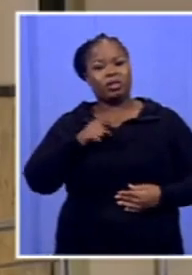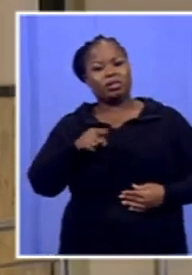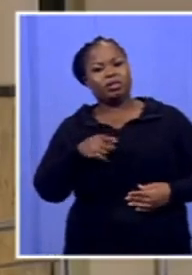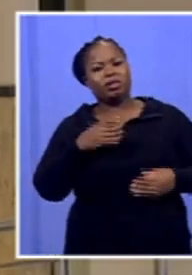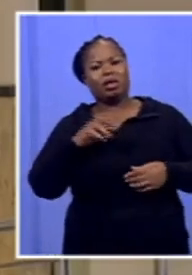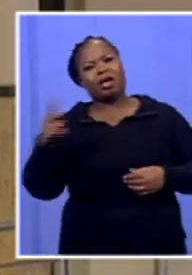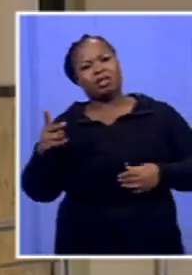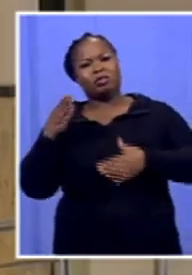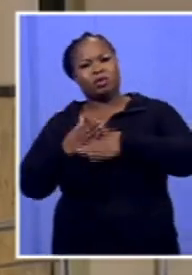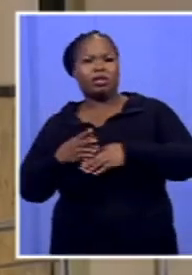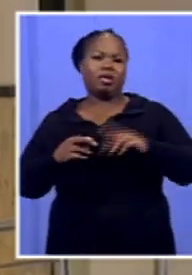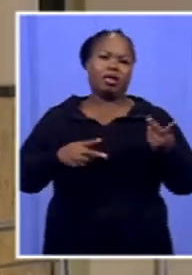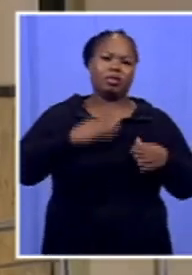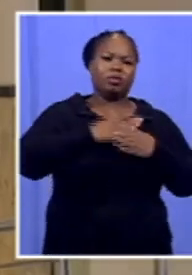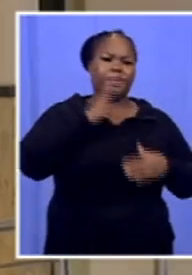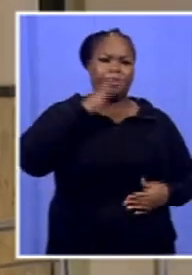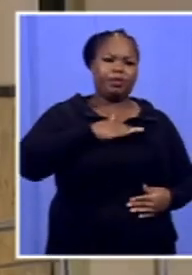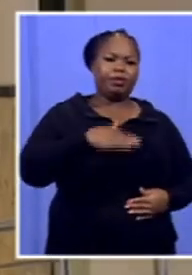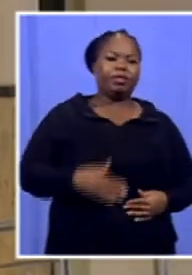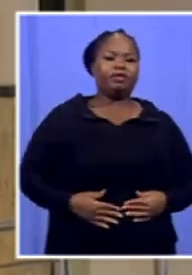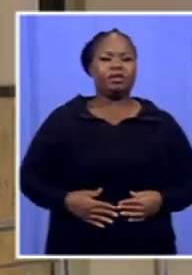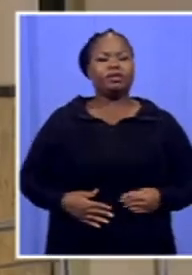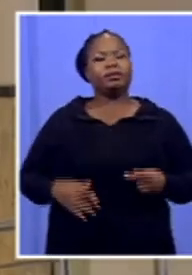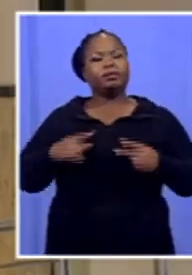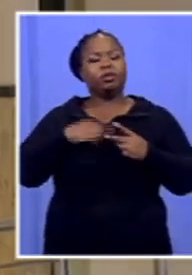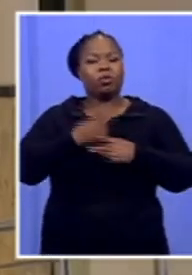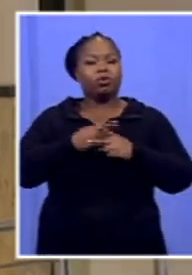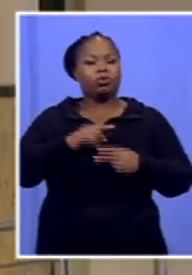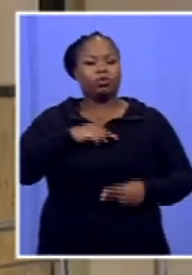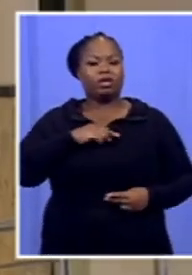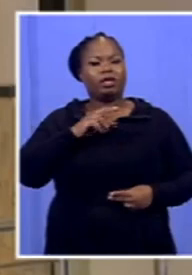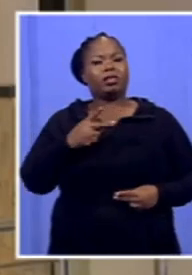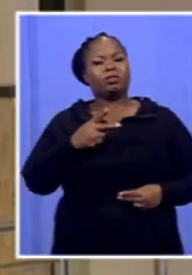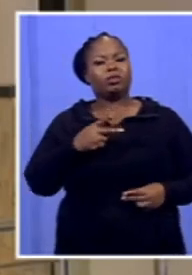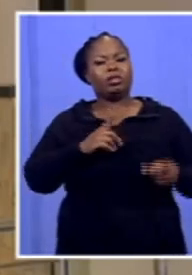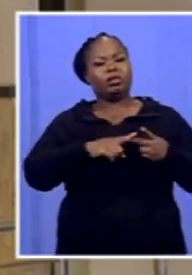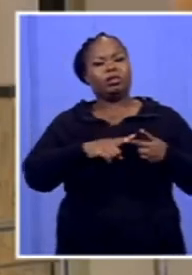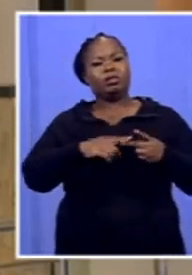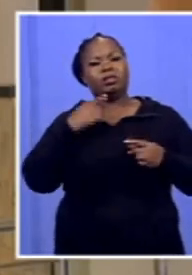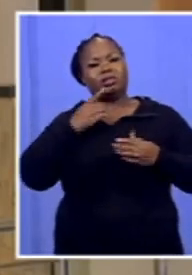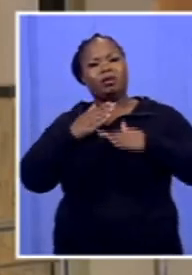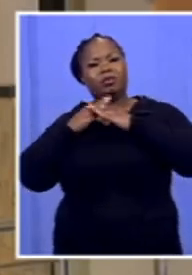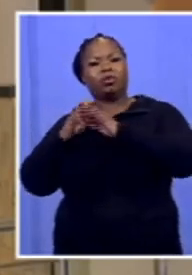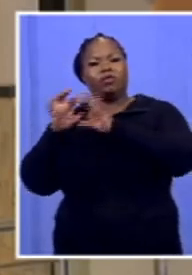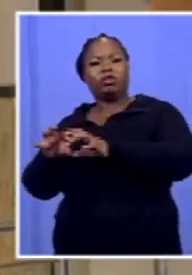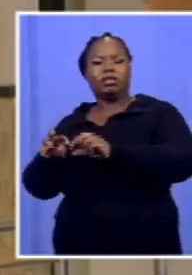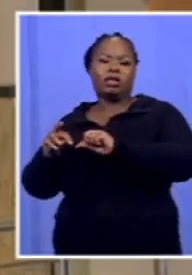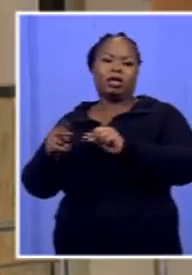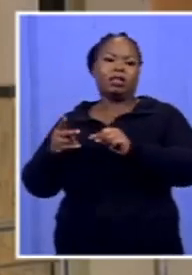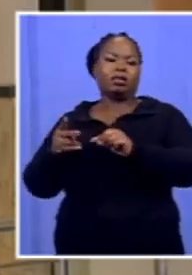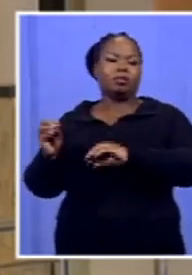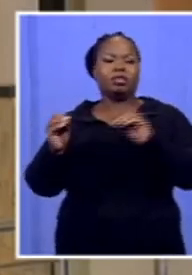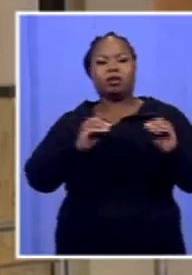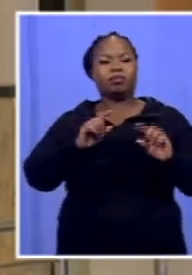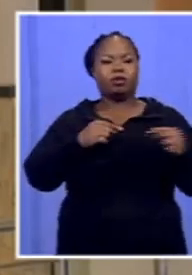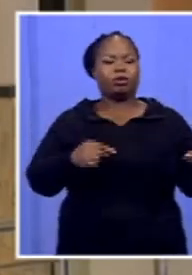others they are not working. So that was a challenge that they threatened those other workers, they must not go to work. I know we can't discuss the issue of the